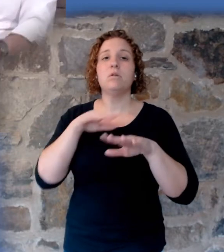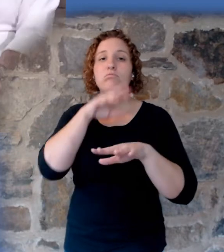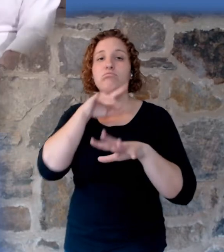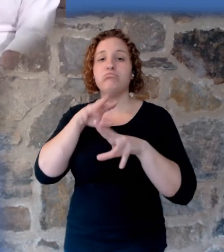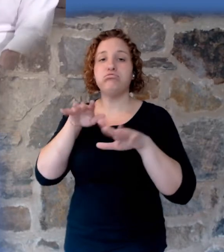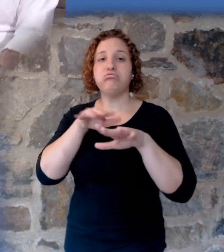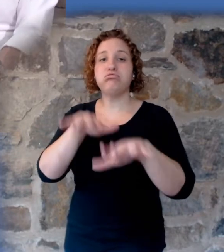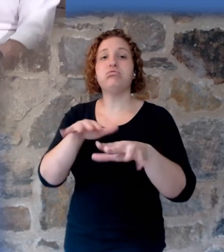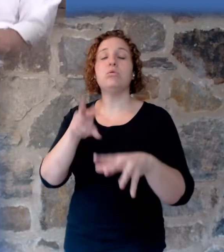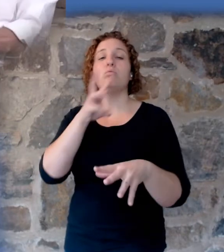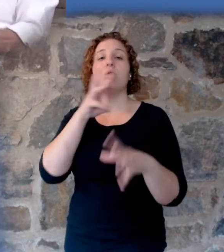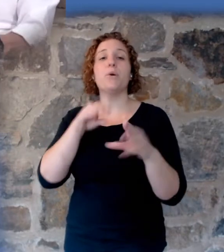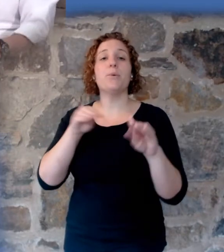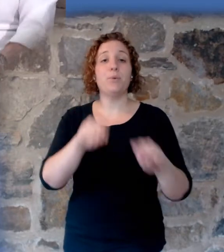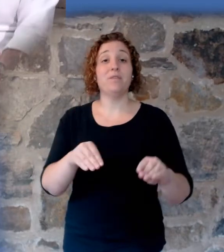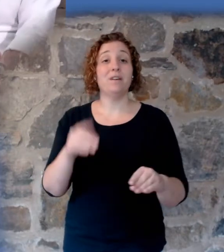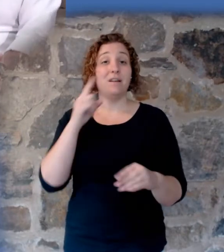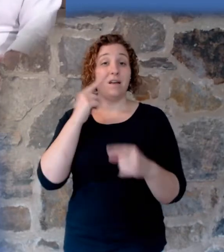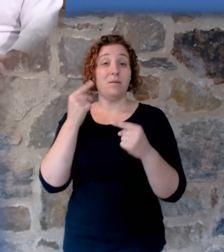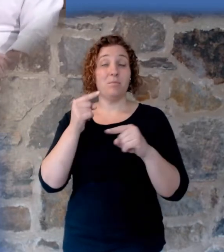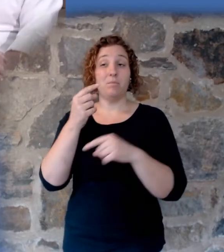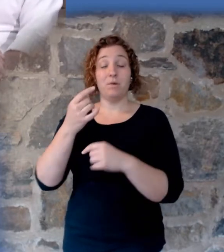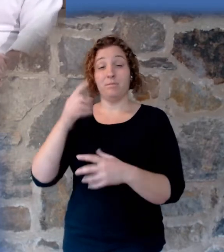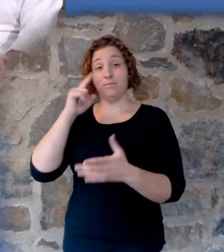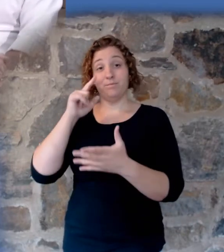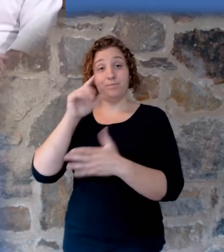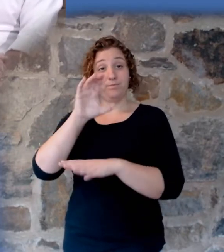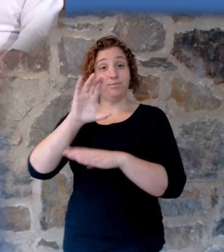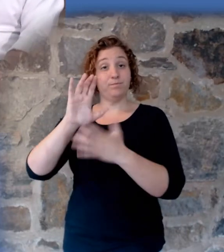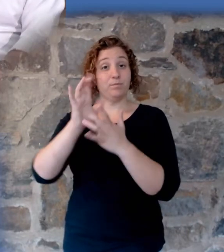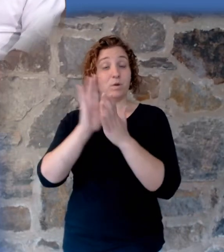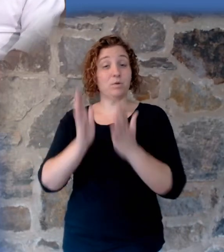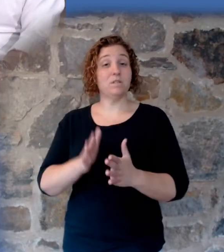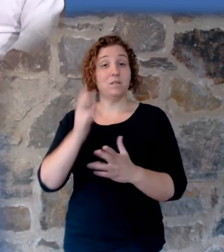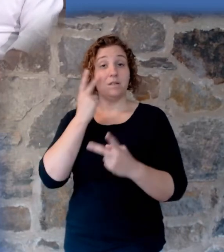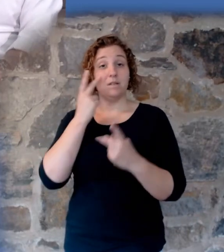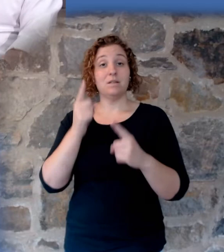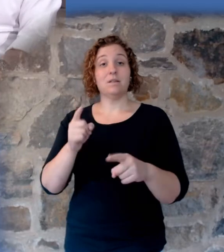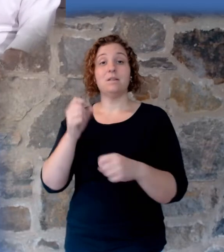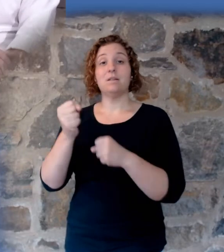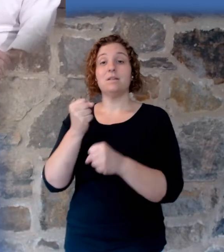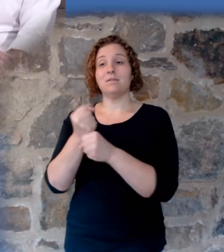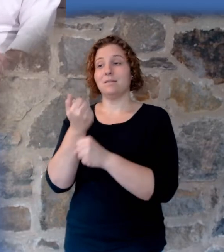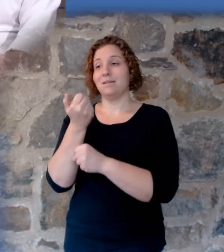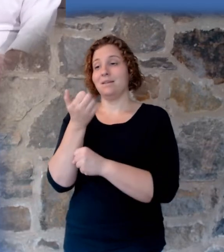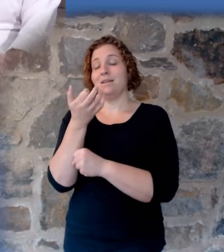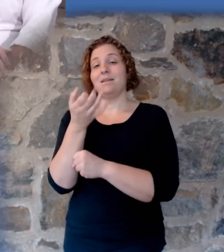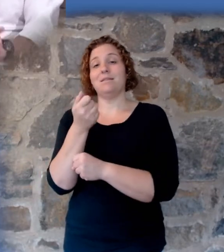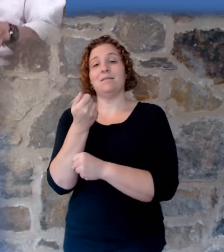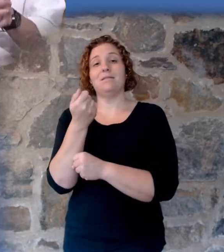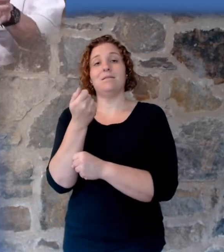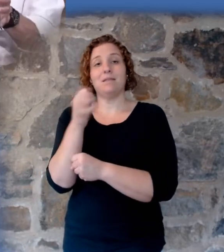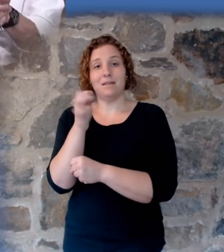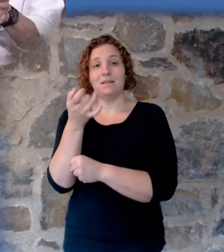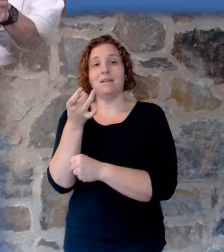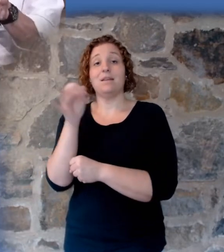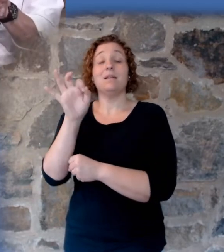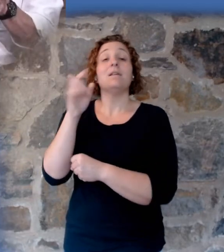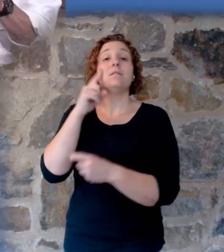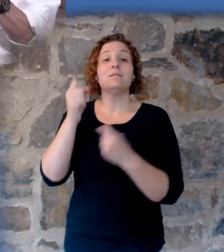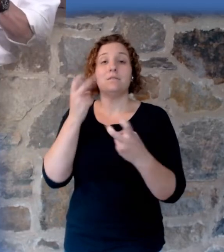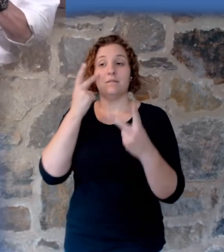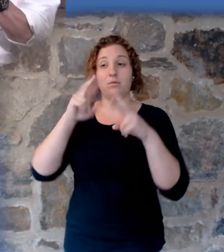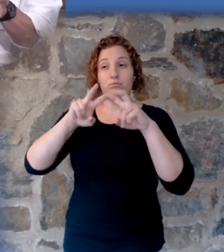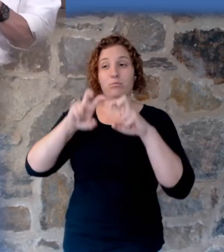became a believer in 1989. In 1990, I'm sitting in a Bible college and they had someone come out from the Institute for Creation Research and he was sharing about